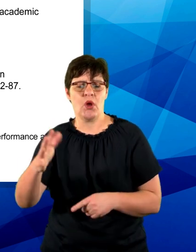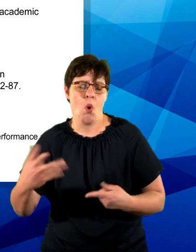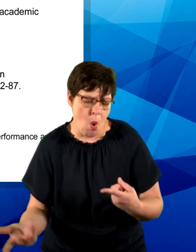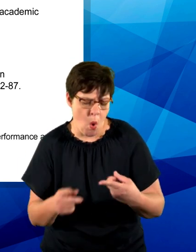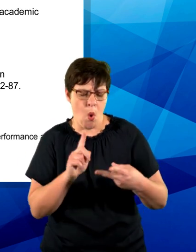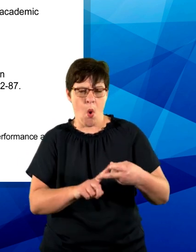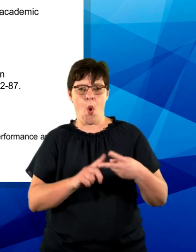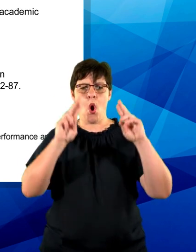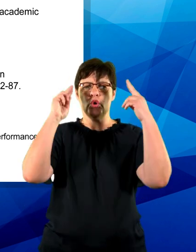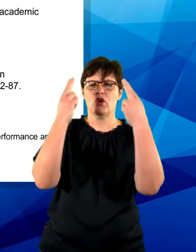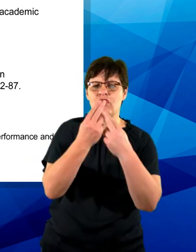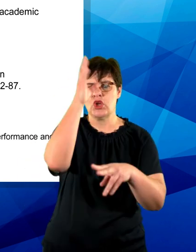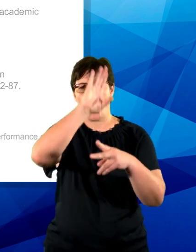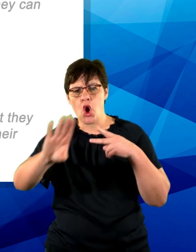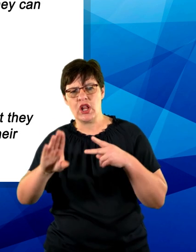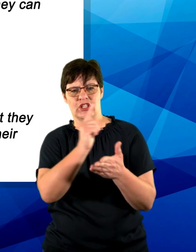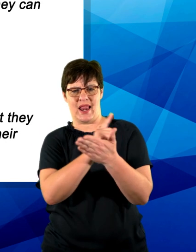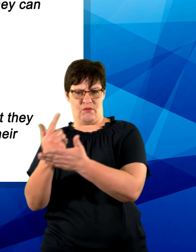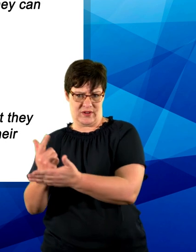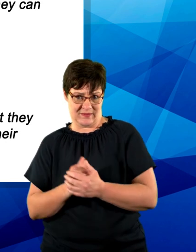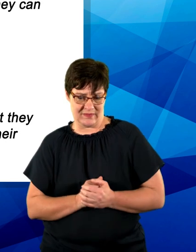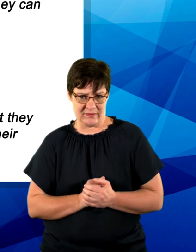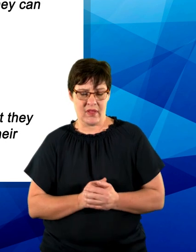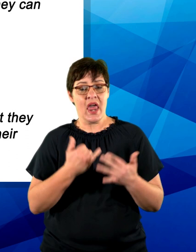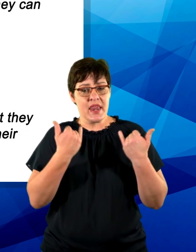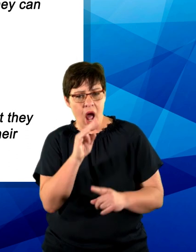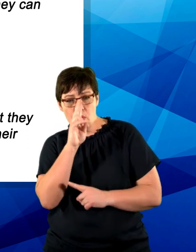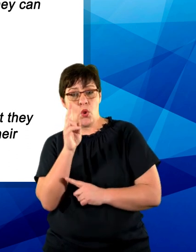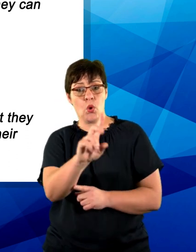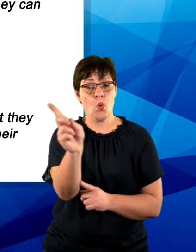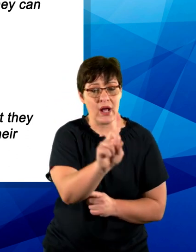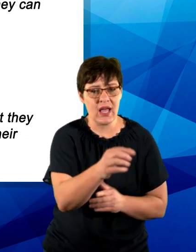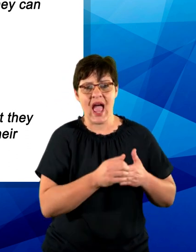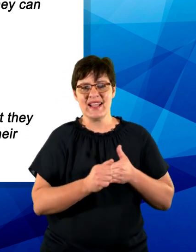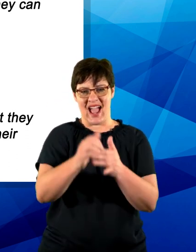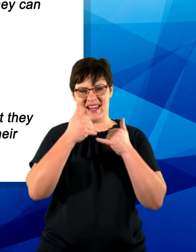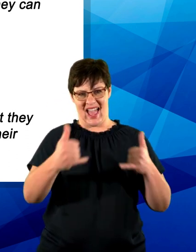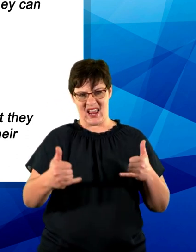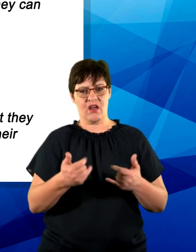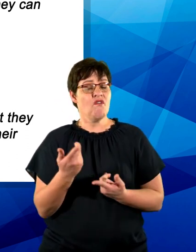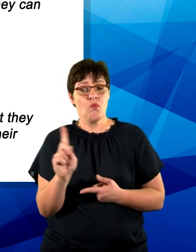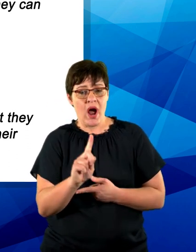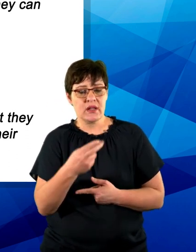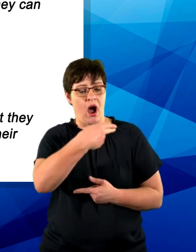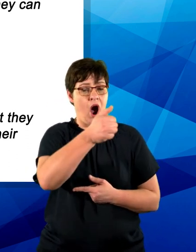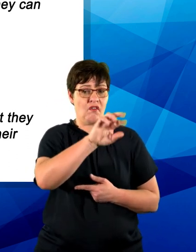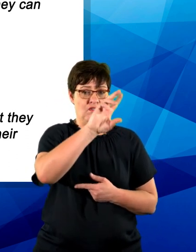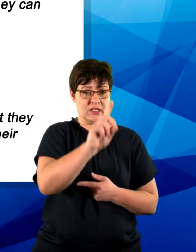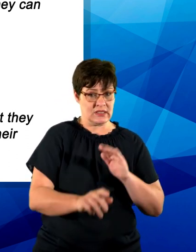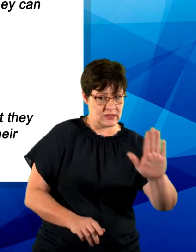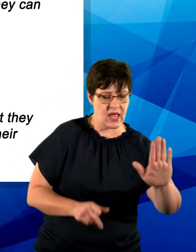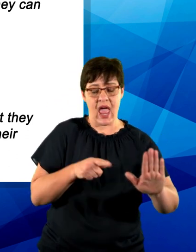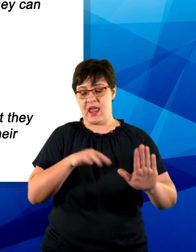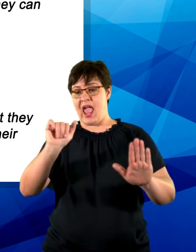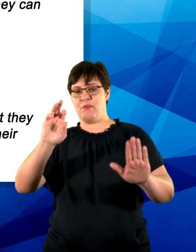from your faculty librarian. We are now going to take a closer look at the guidelines of a version of the Harvard style and the